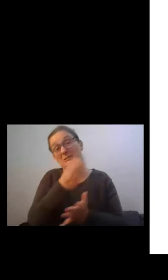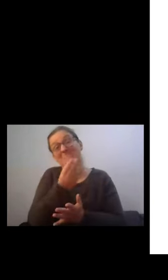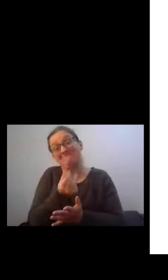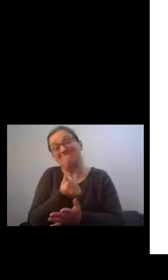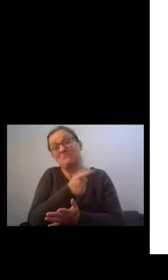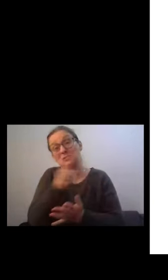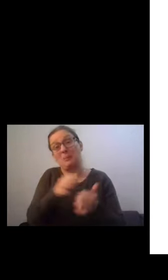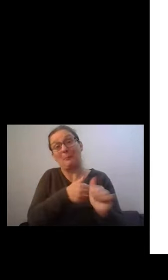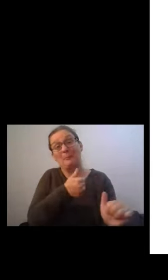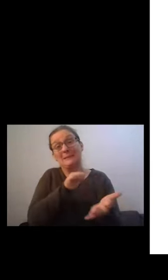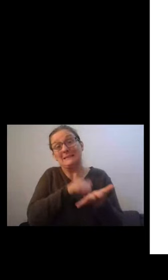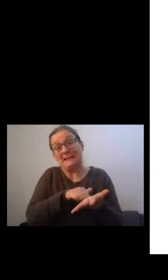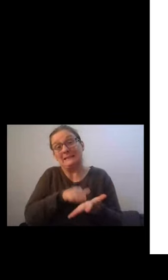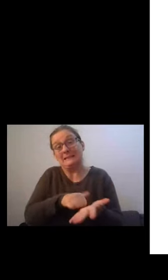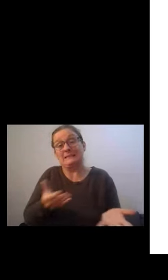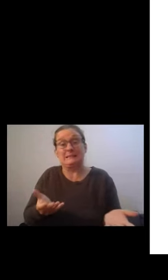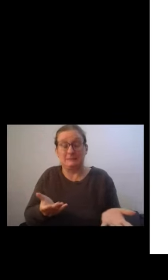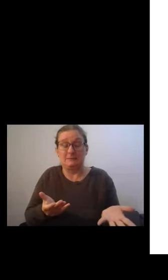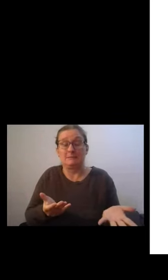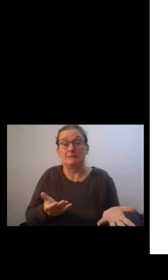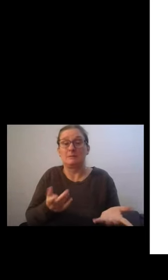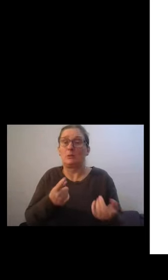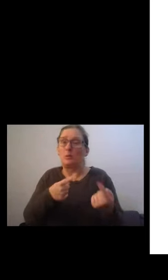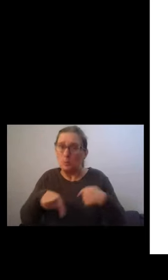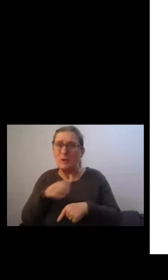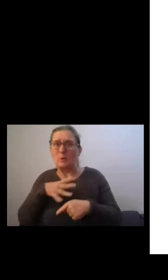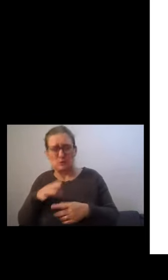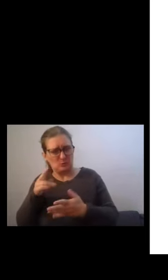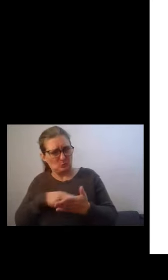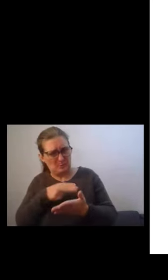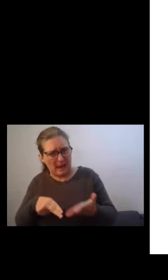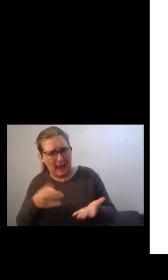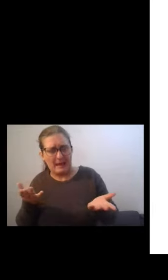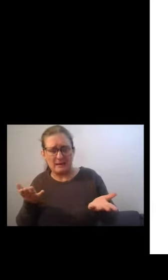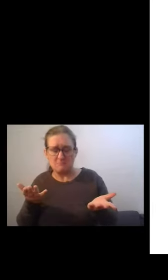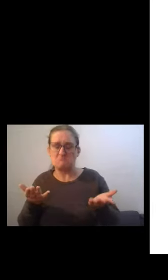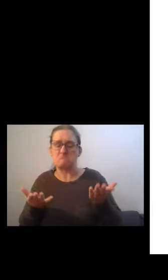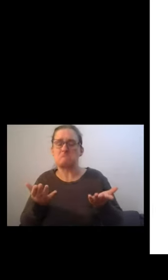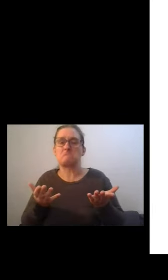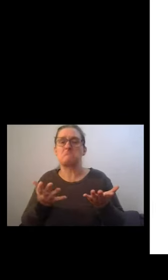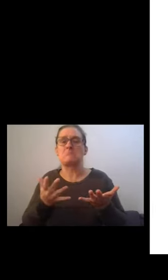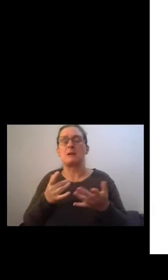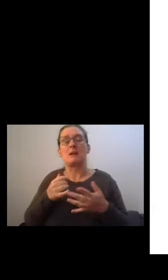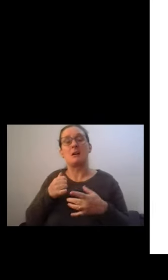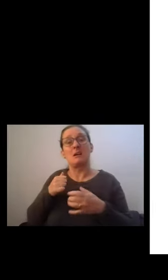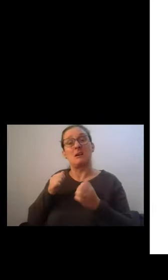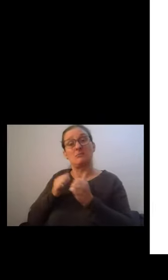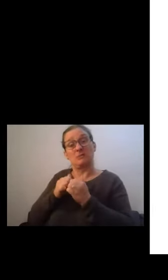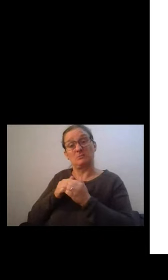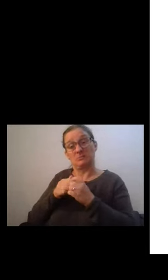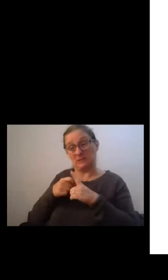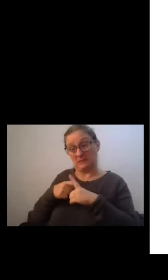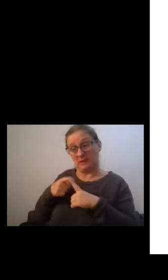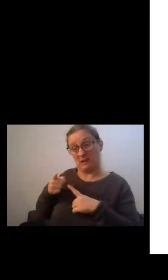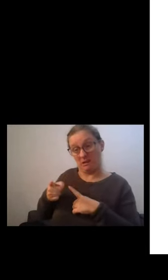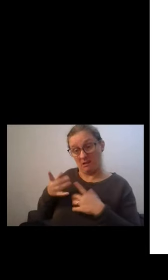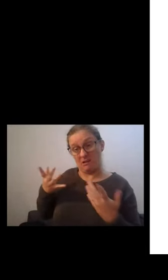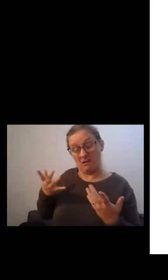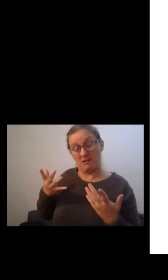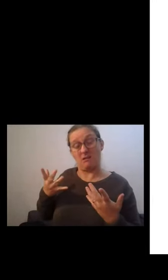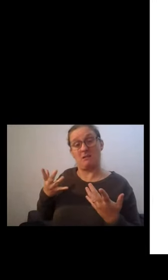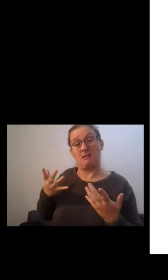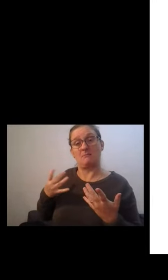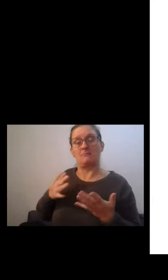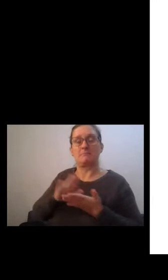contracts, and we want to ban them. Now, I agree with Kirsten. That does not mean that we should scrap